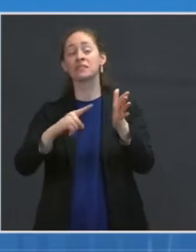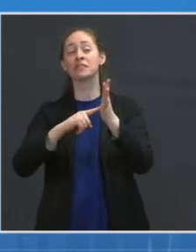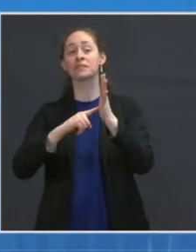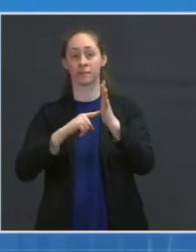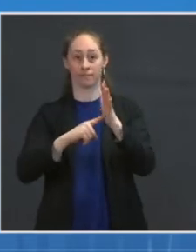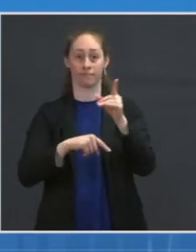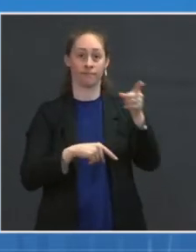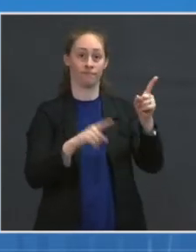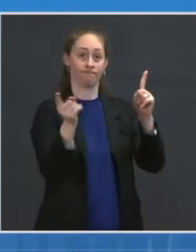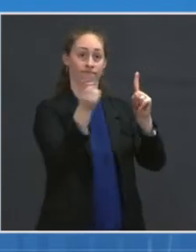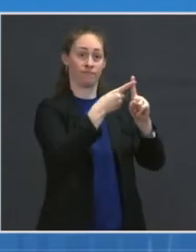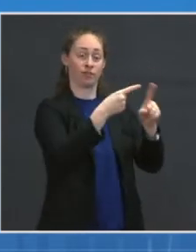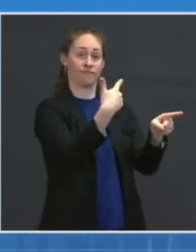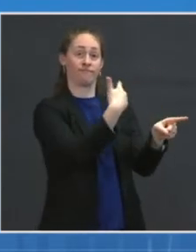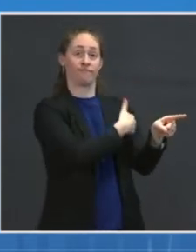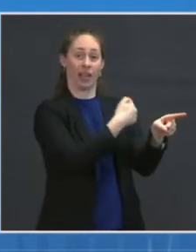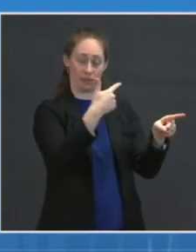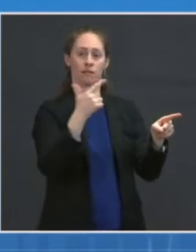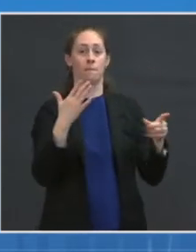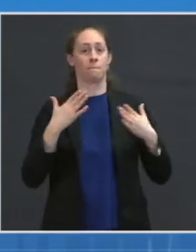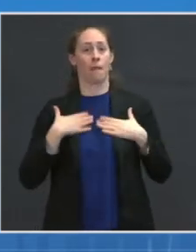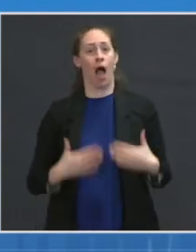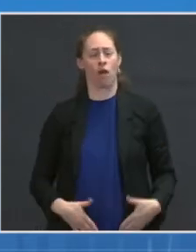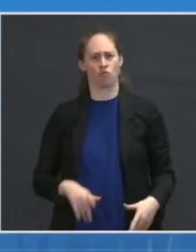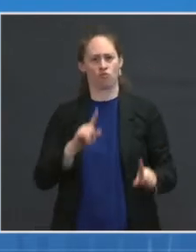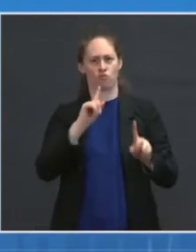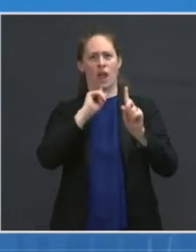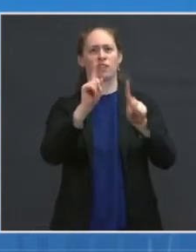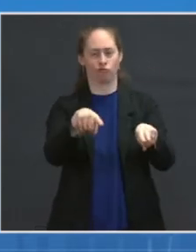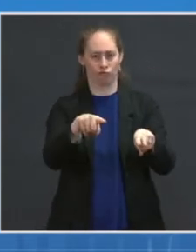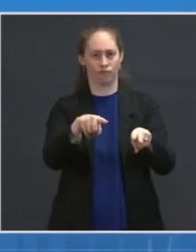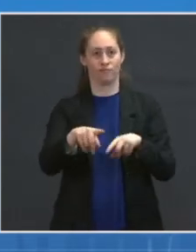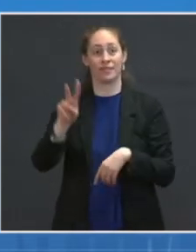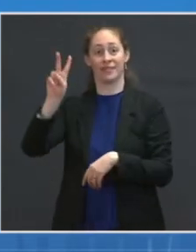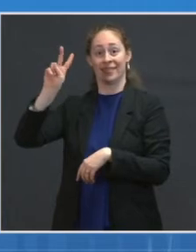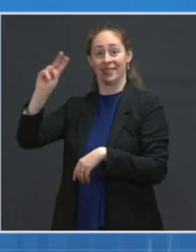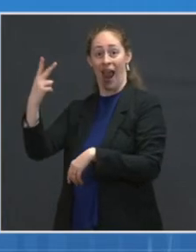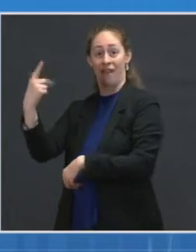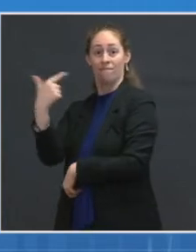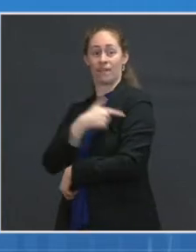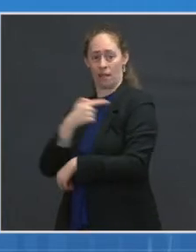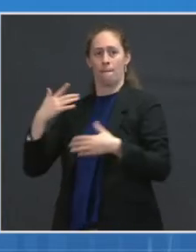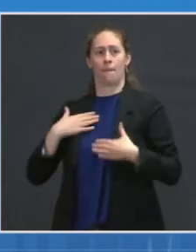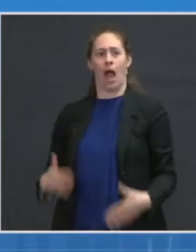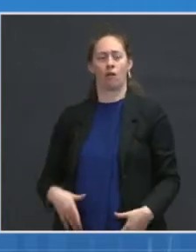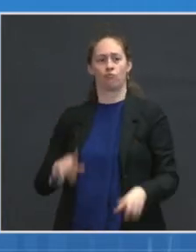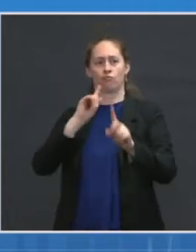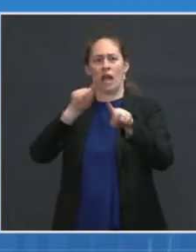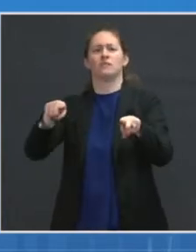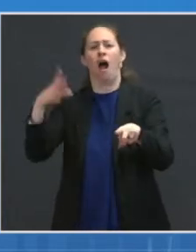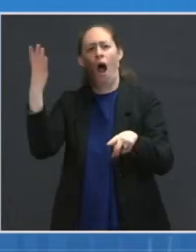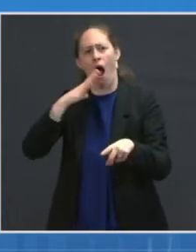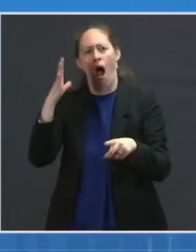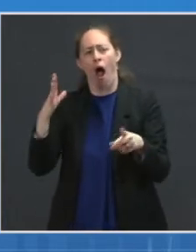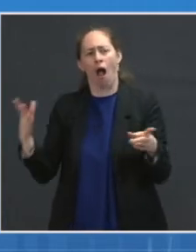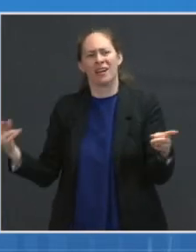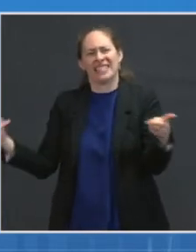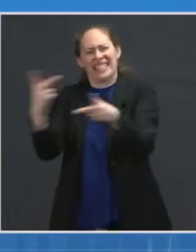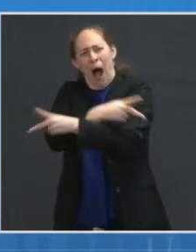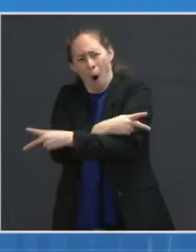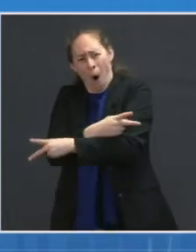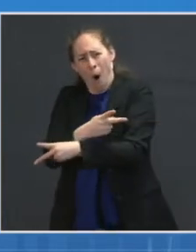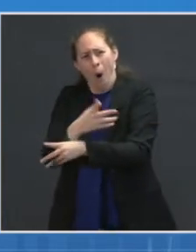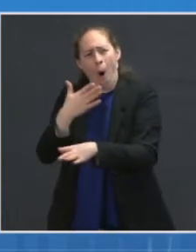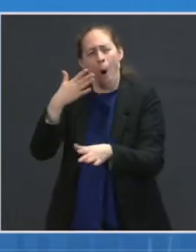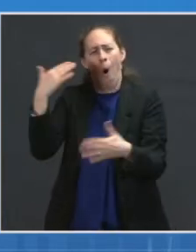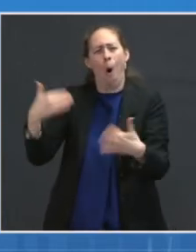compare it to that of the second dose, the second dose is 10 times higher in the sense of